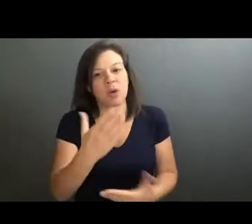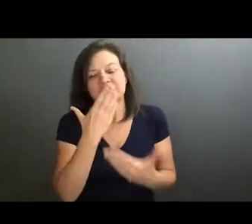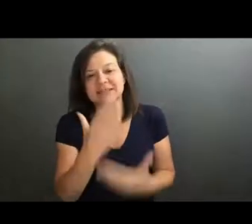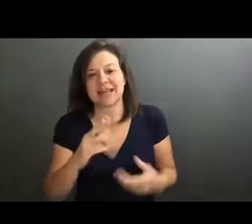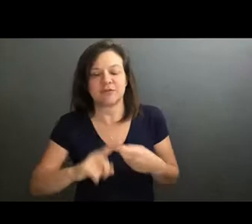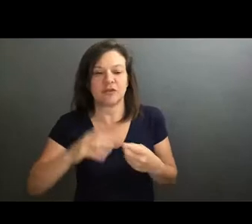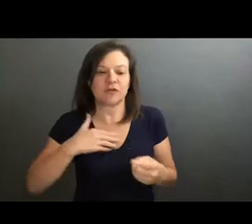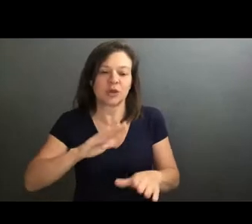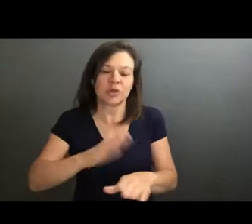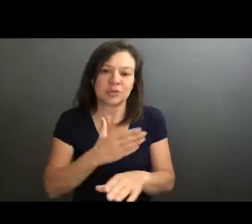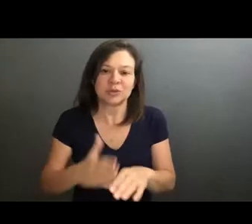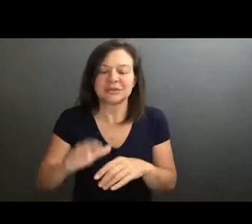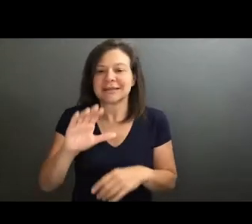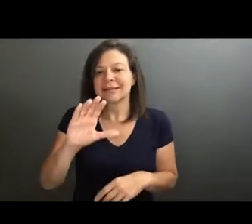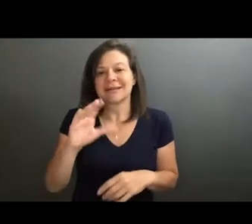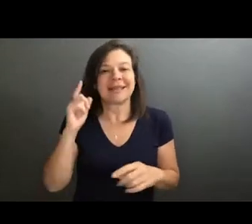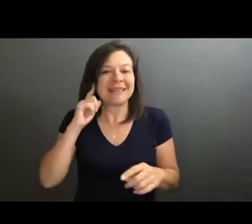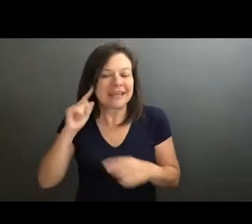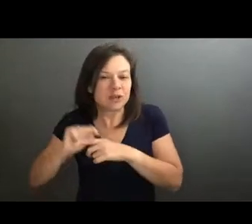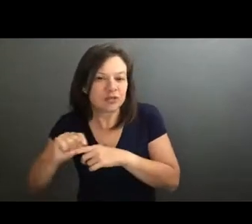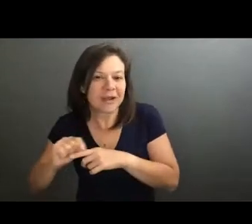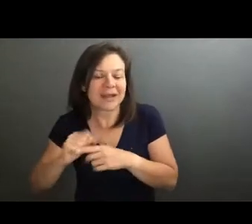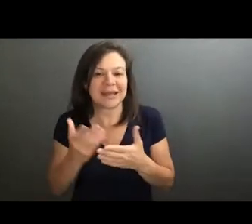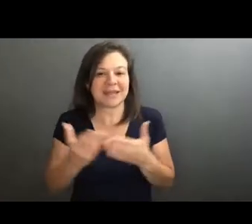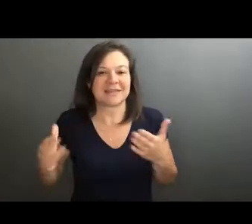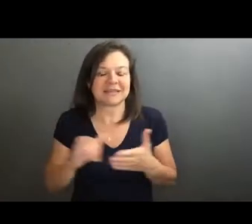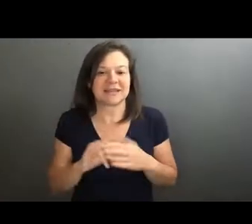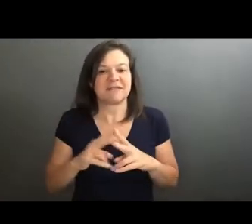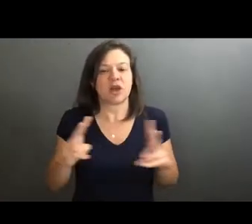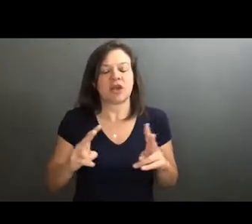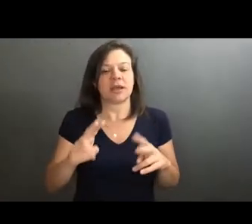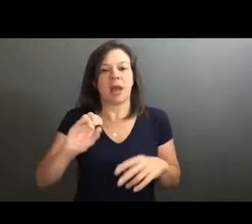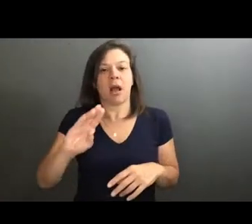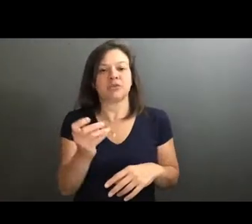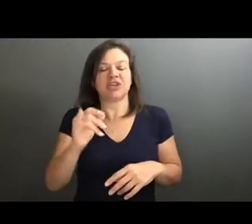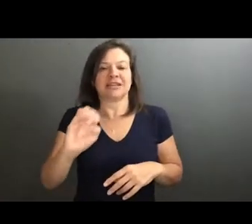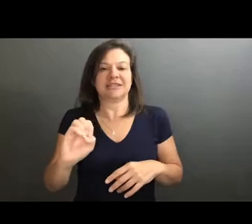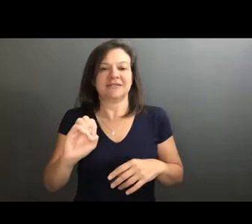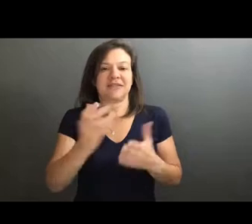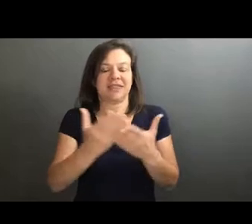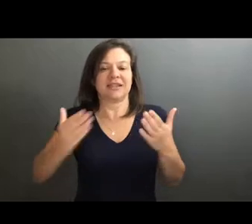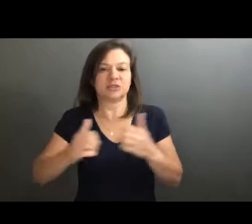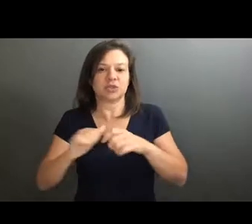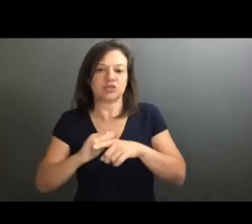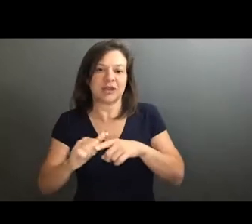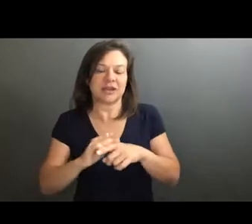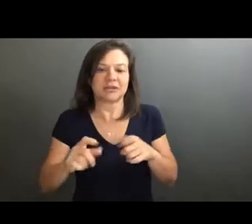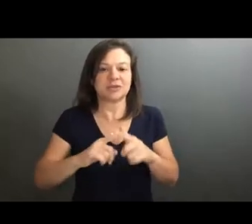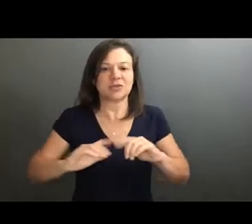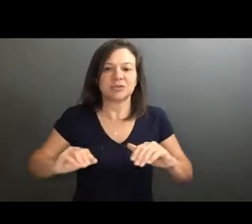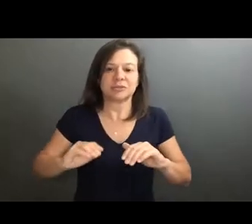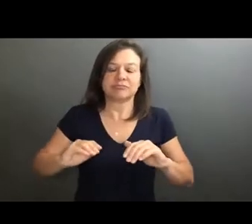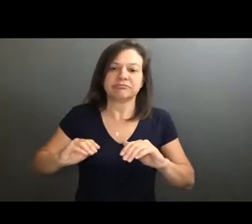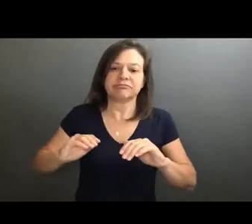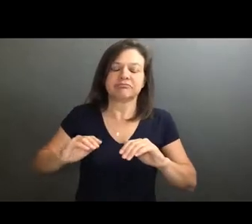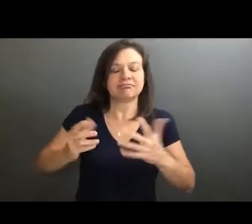amazing counterpoint and ear training, all that, like, kind of very, like, kind of objective, almost craft musical training, which I feel like still informs my work today.